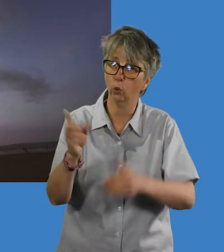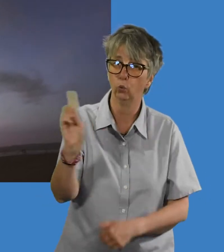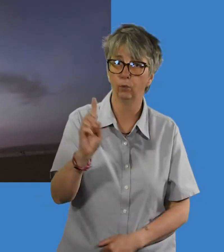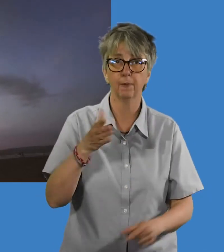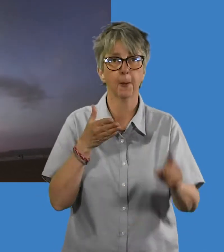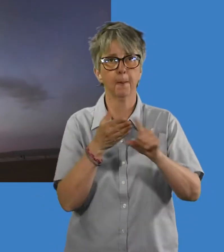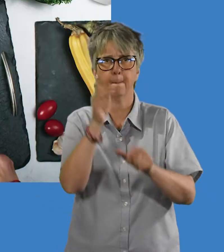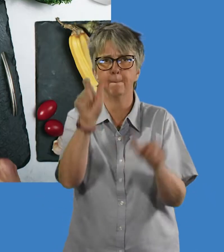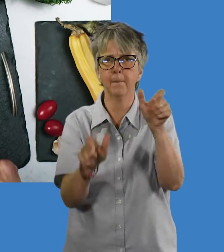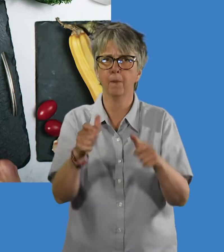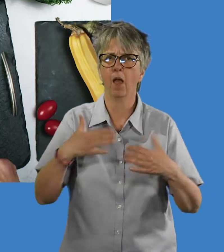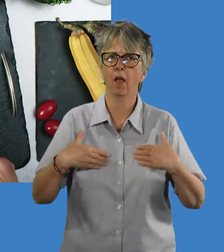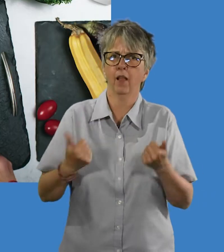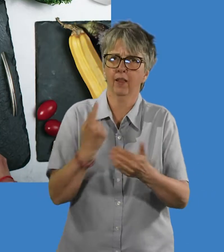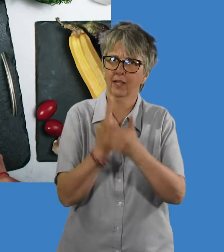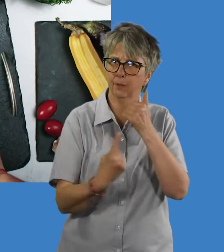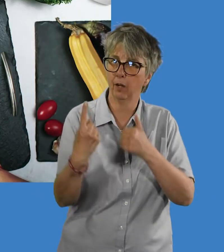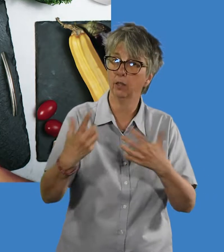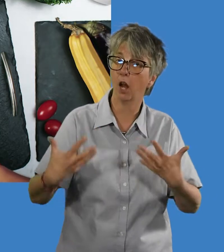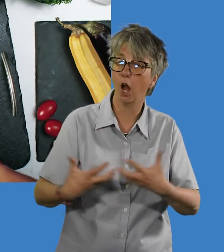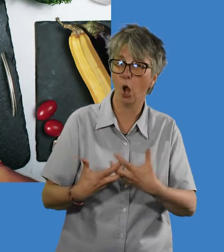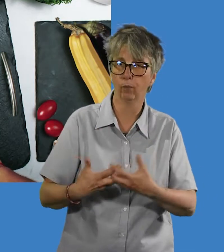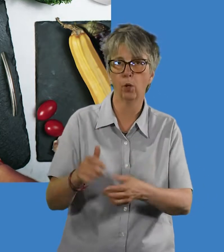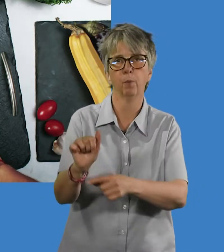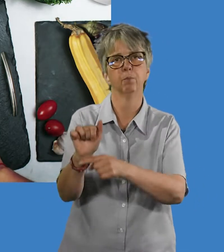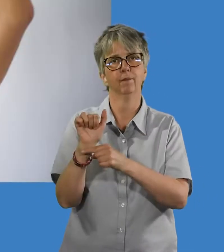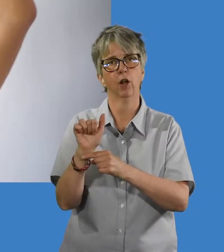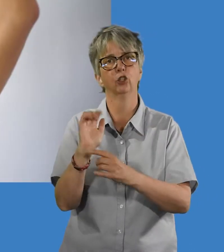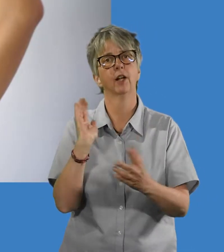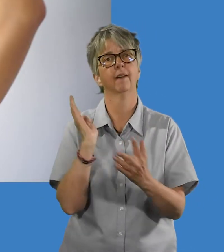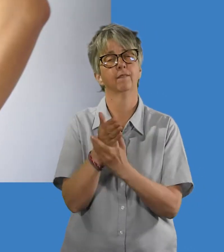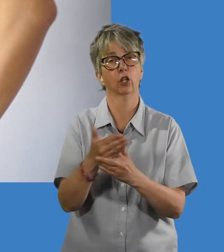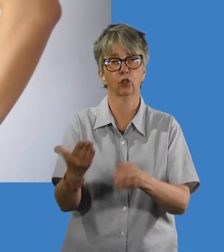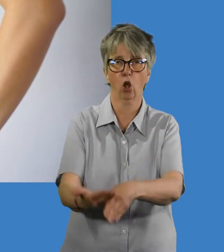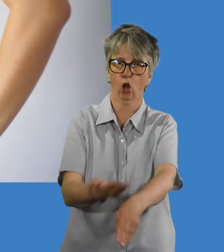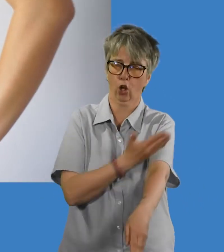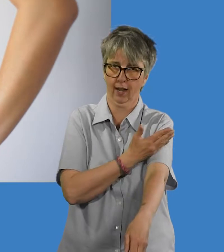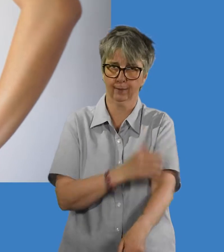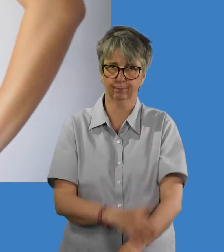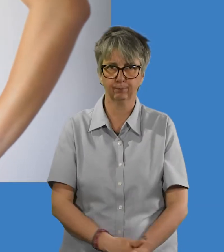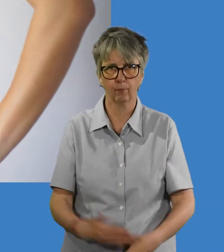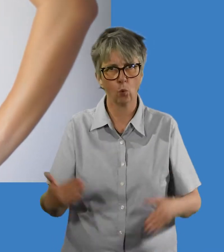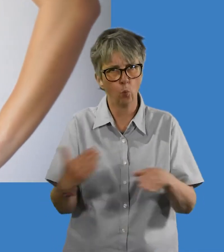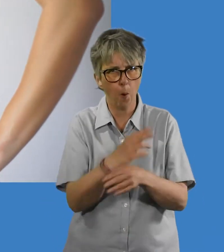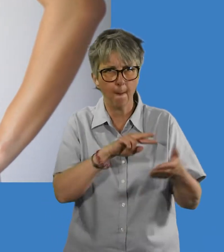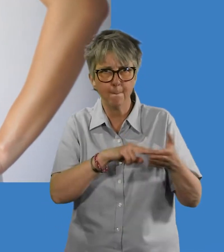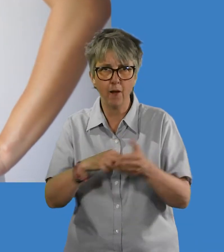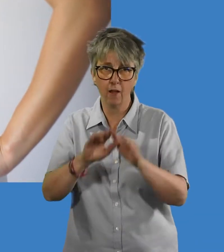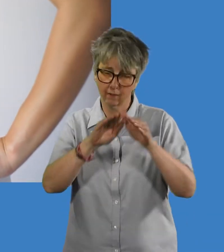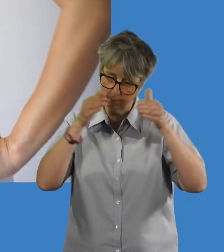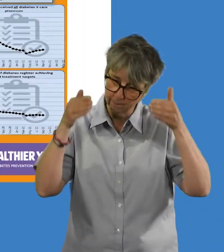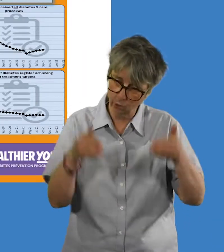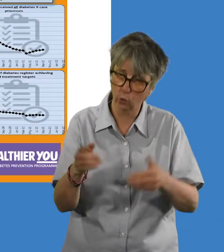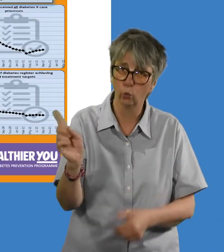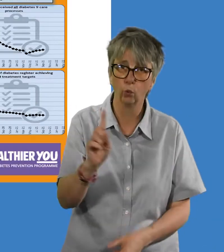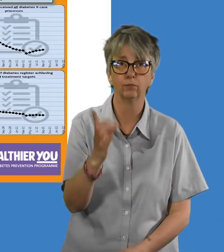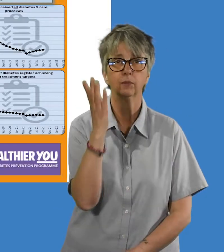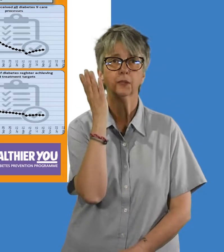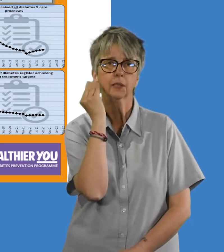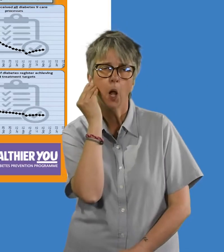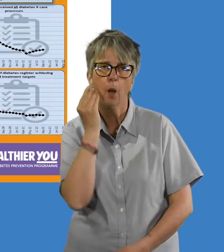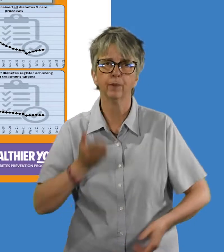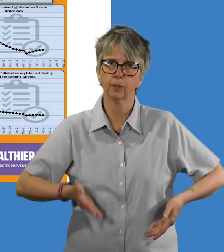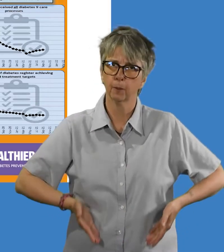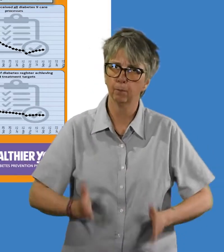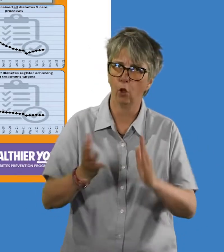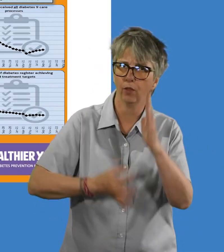aimed at helping people to take action to stay healthy and independent through prevention and early intervention. These work